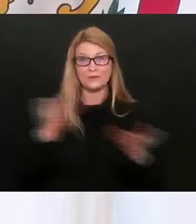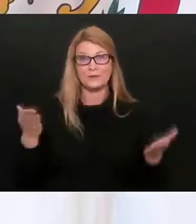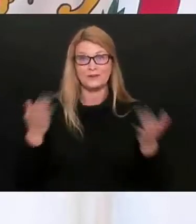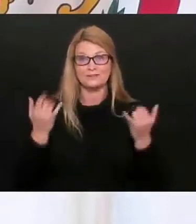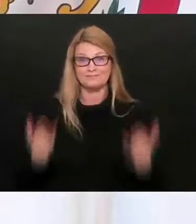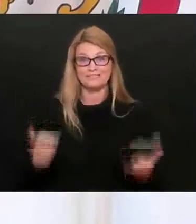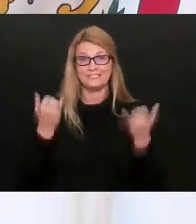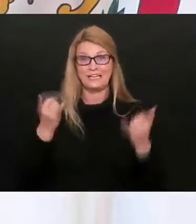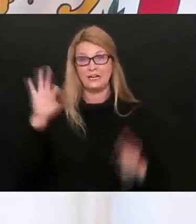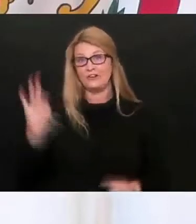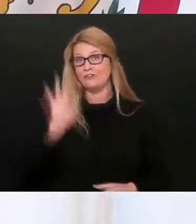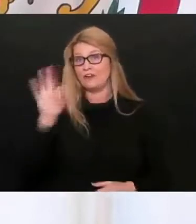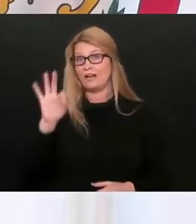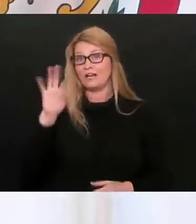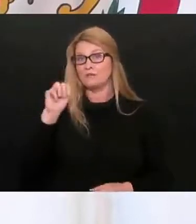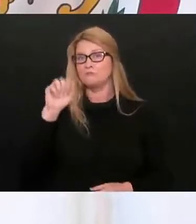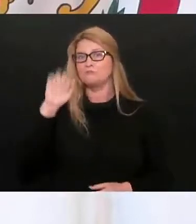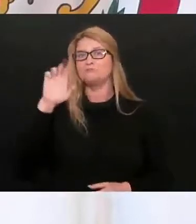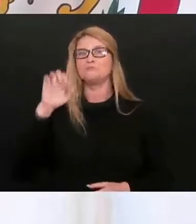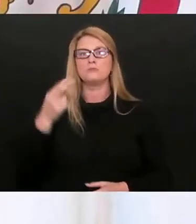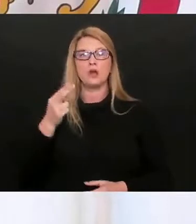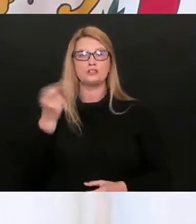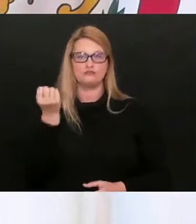Friday, March the 12th.